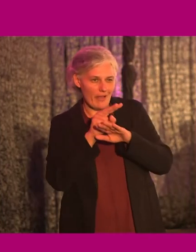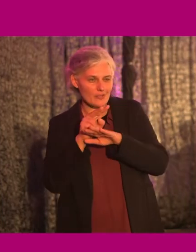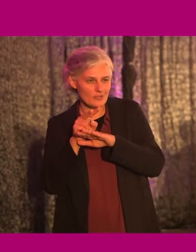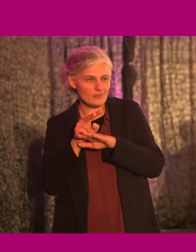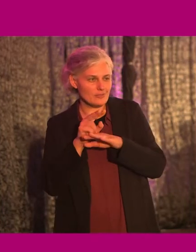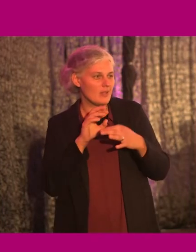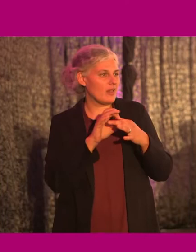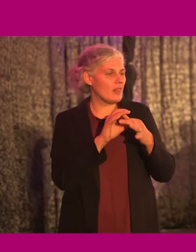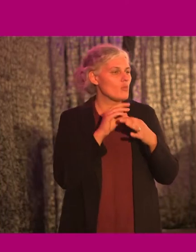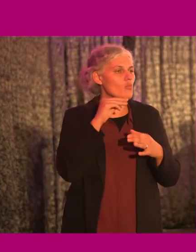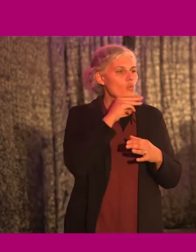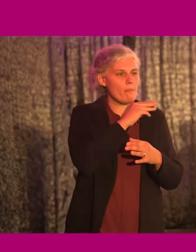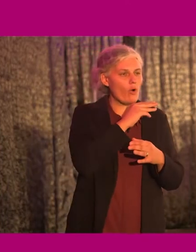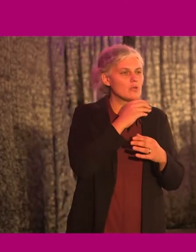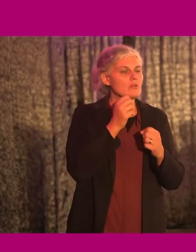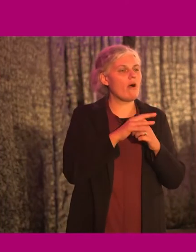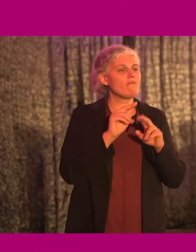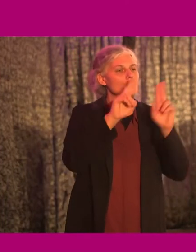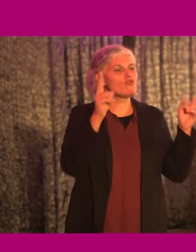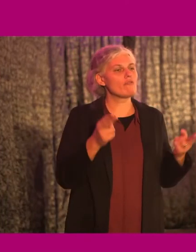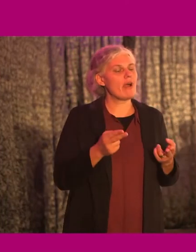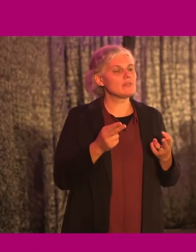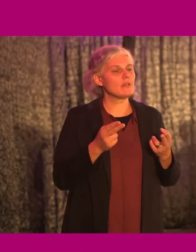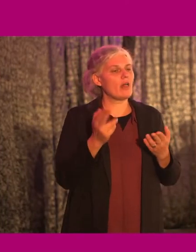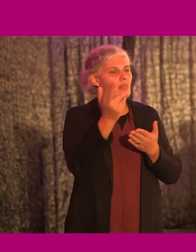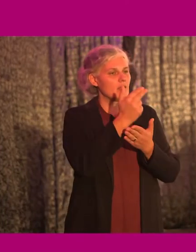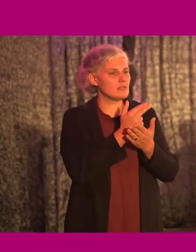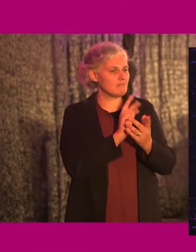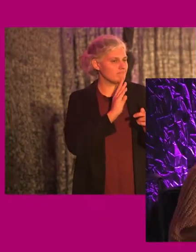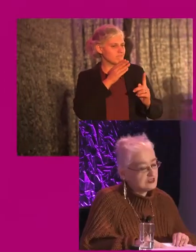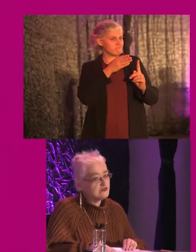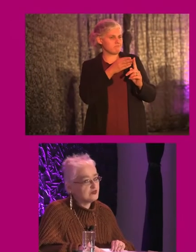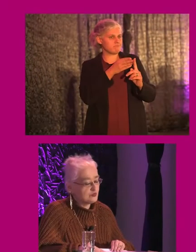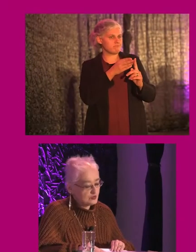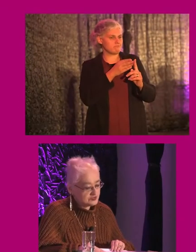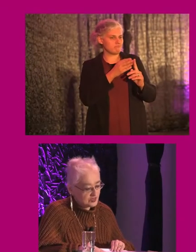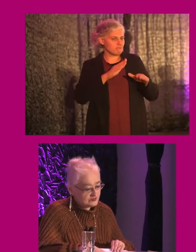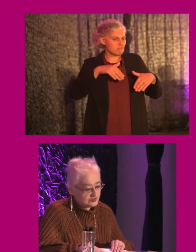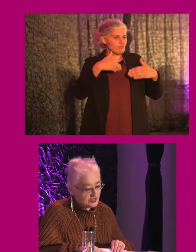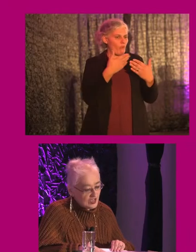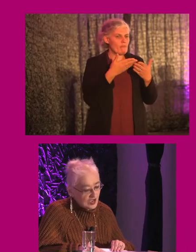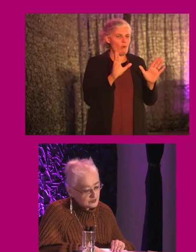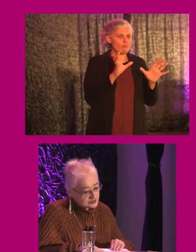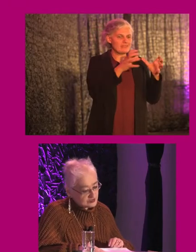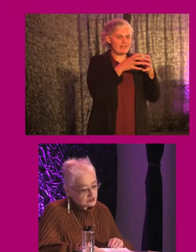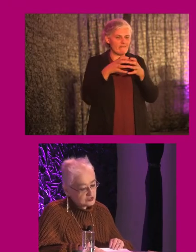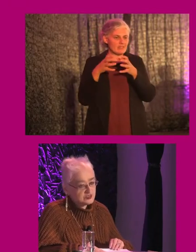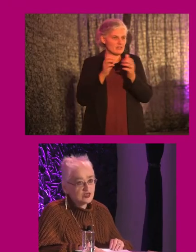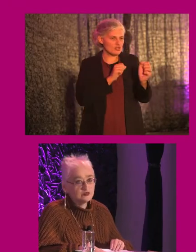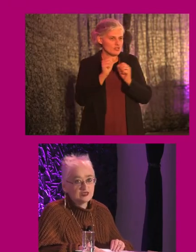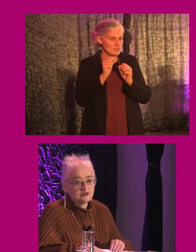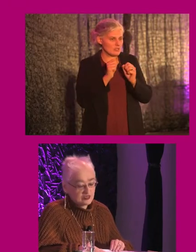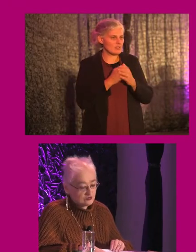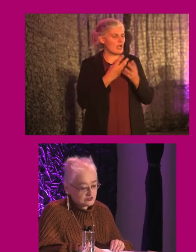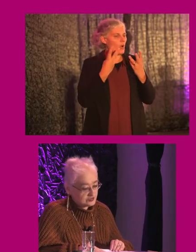regarding the importance of taking a universal design approach to design and delivery of public services, and in particular to share